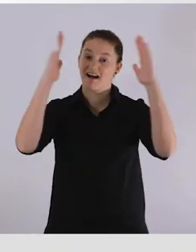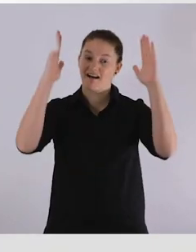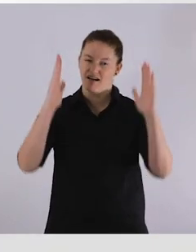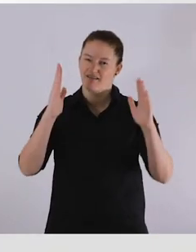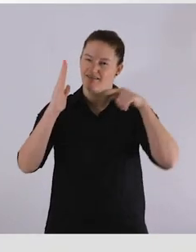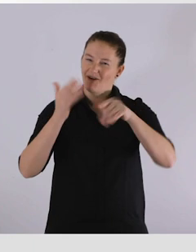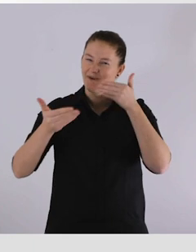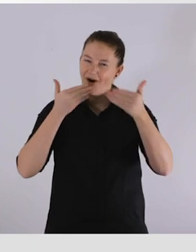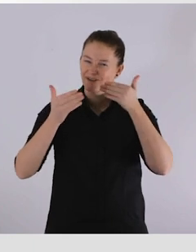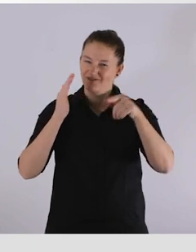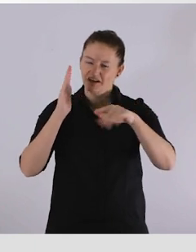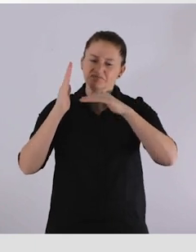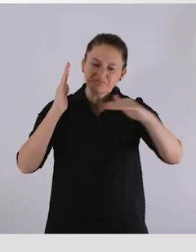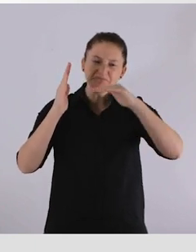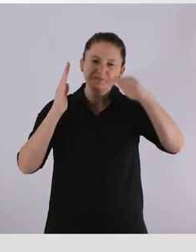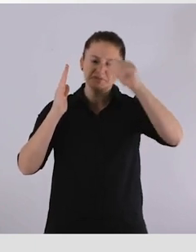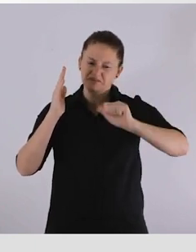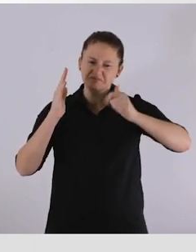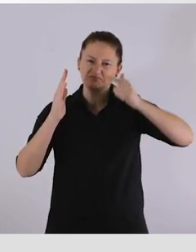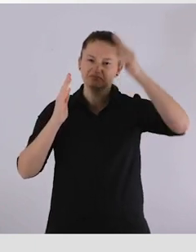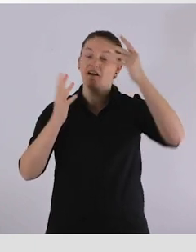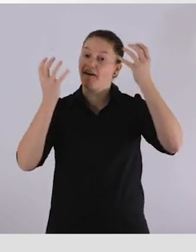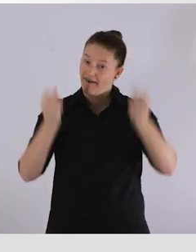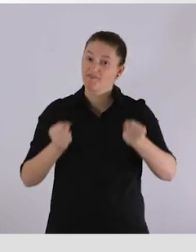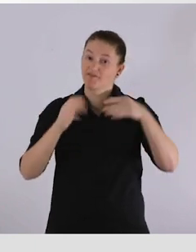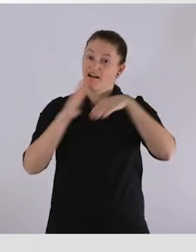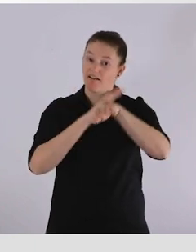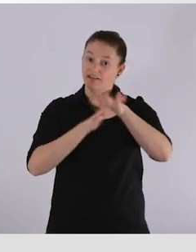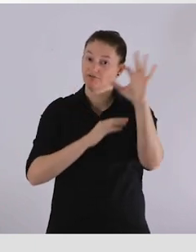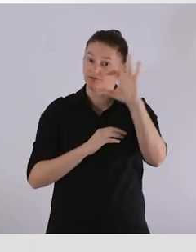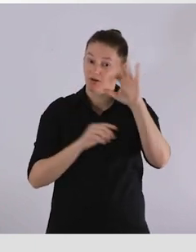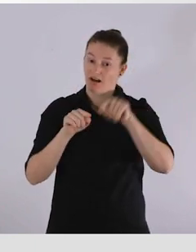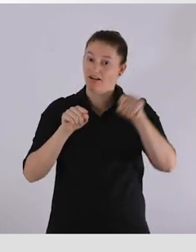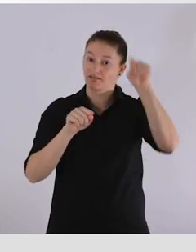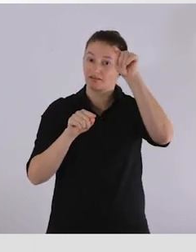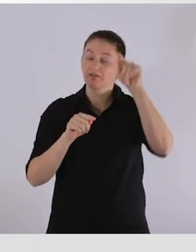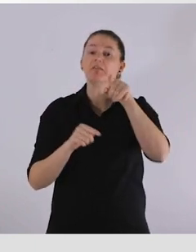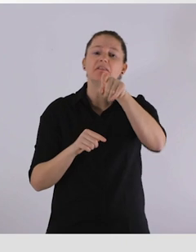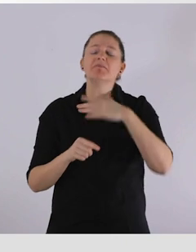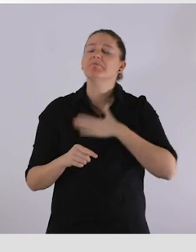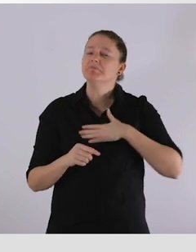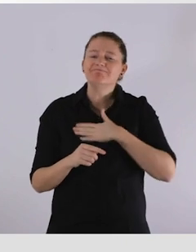Accessible restrooms are located on all conference floors. Please check the floor plans.